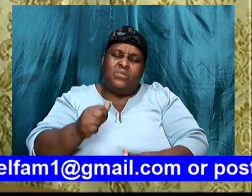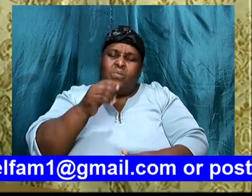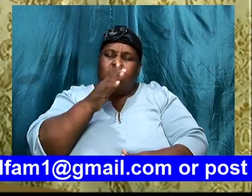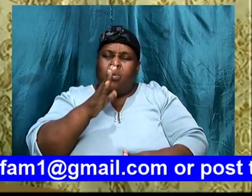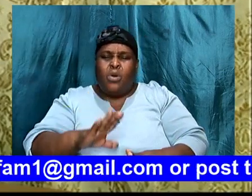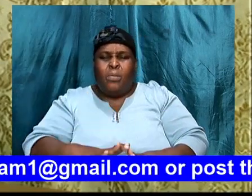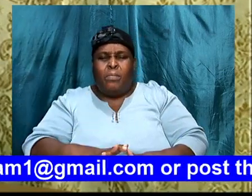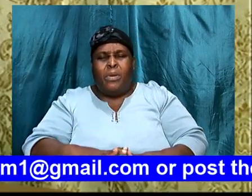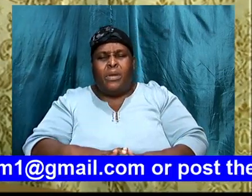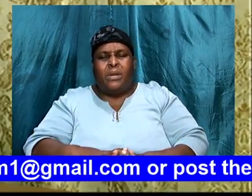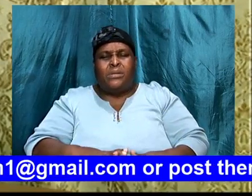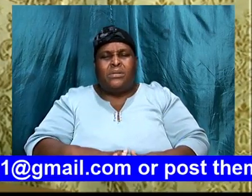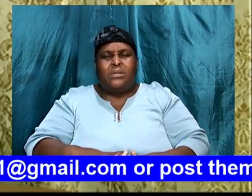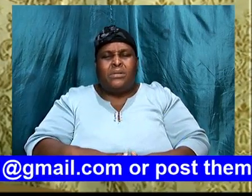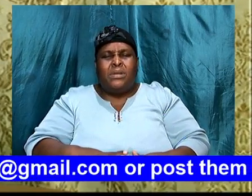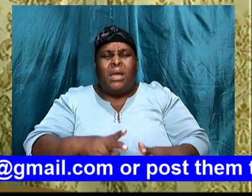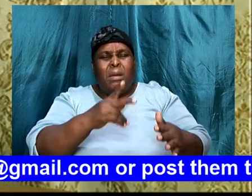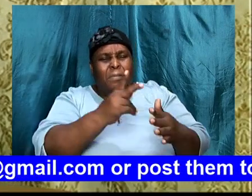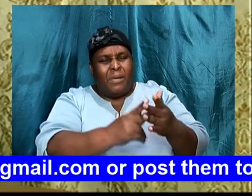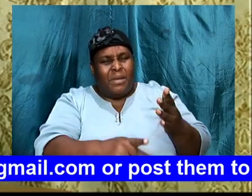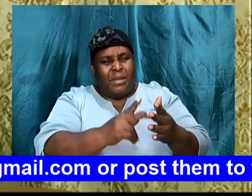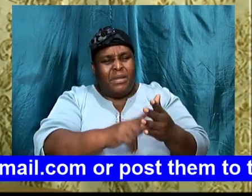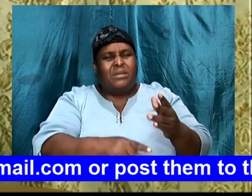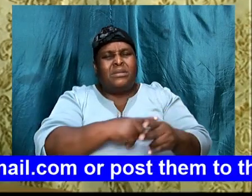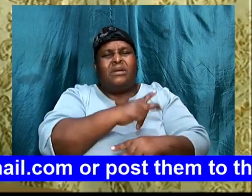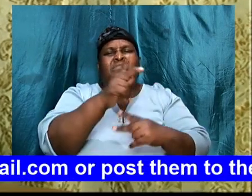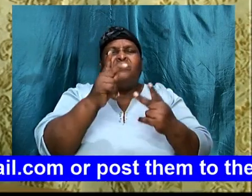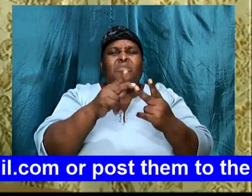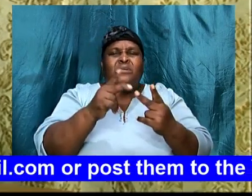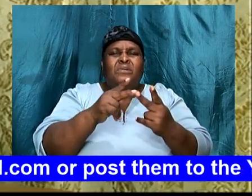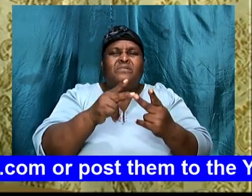was he a part of, the perfect will of God,